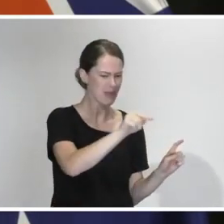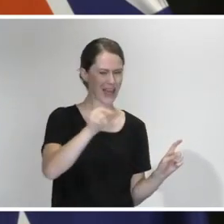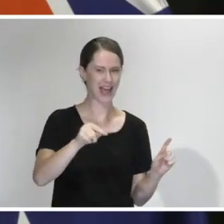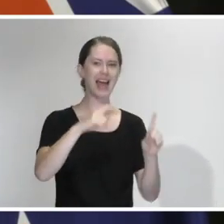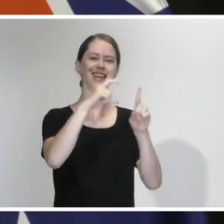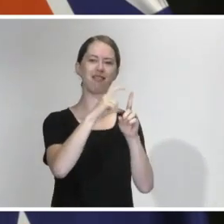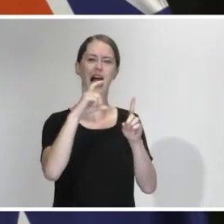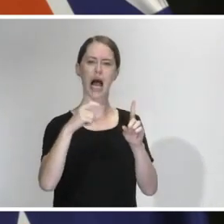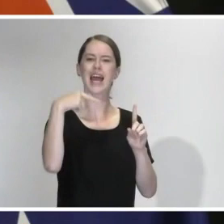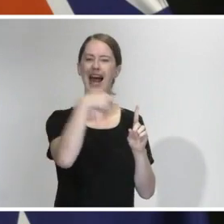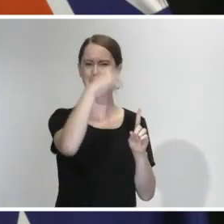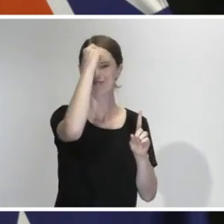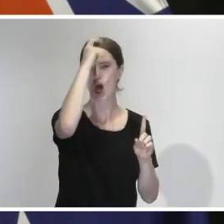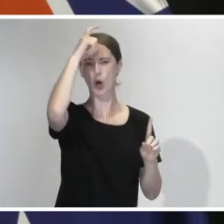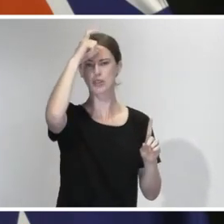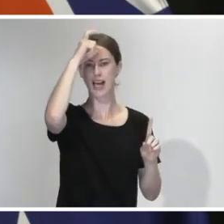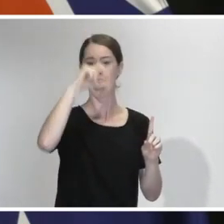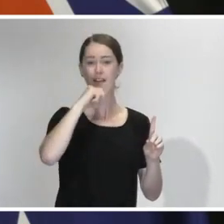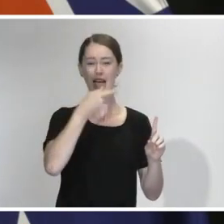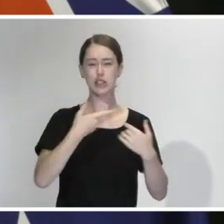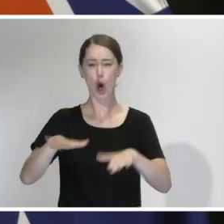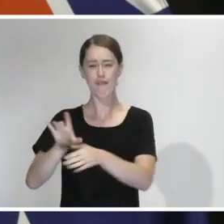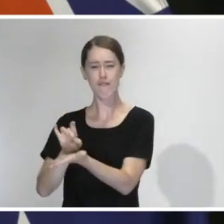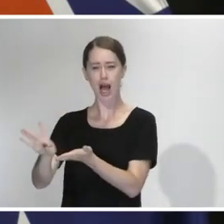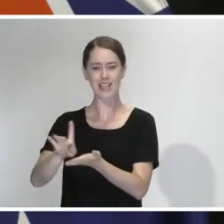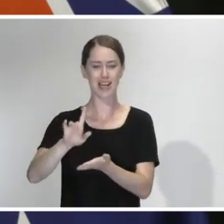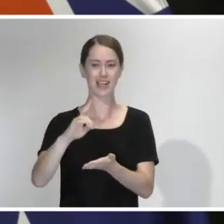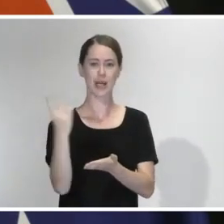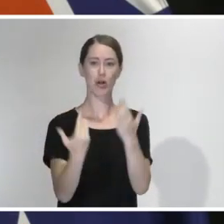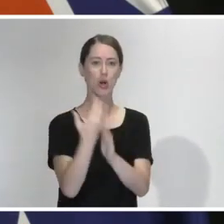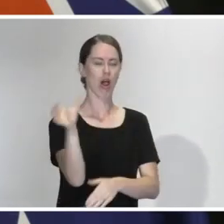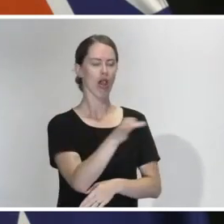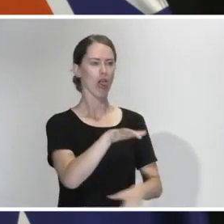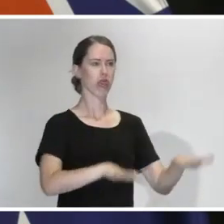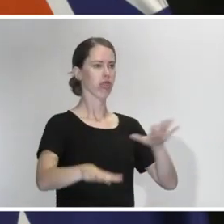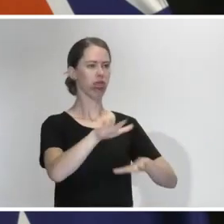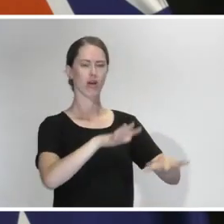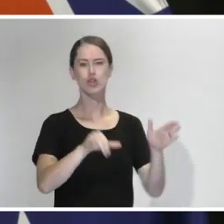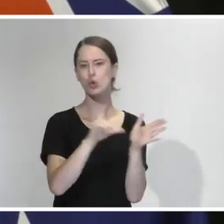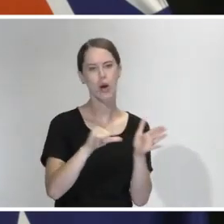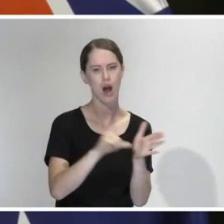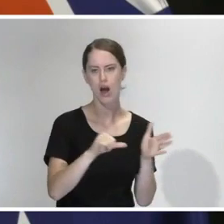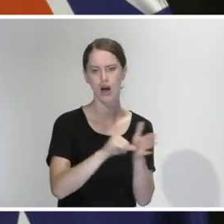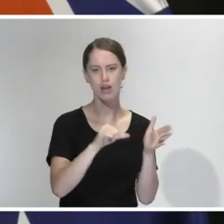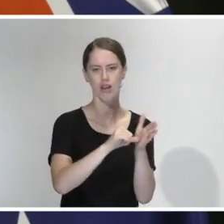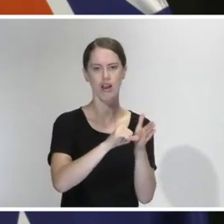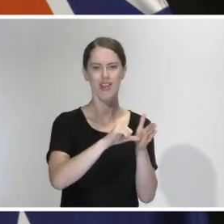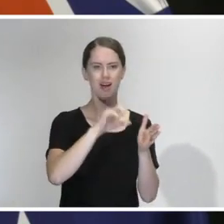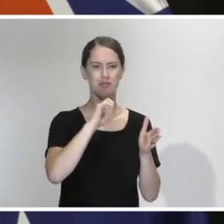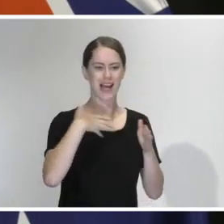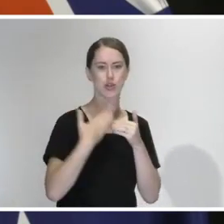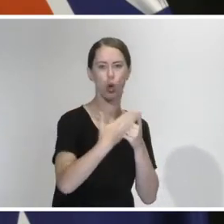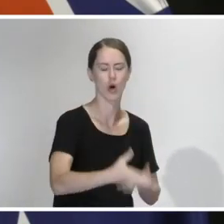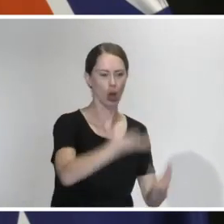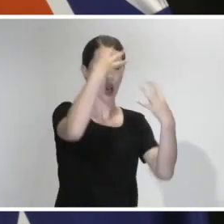health system. I was not willing to sacrifice the time that would be required to bring someone up to speed when we are in the middle of a